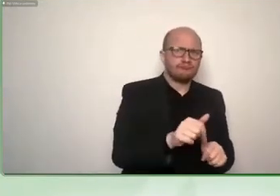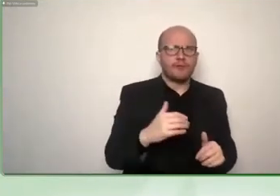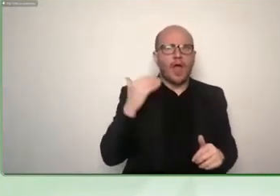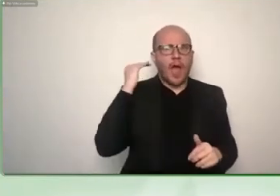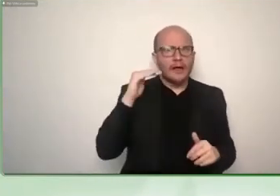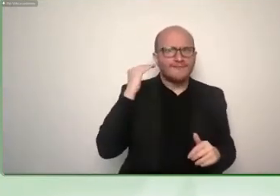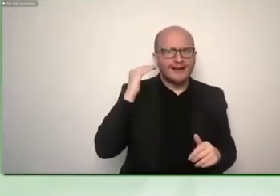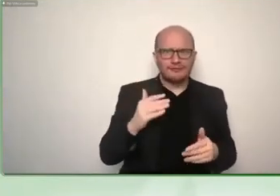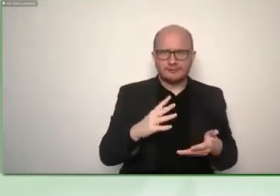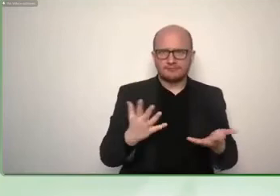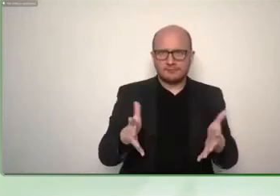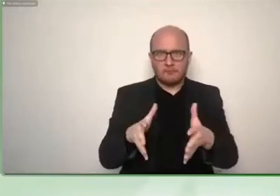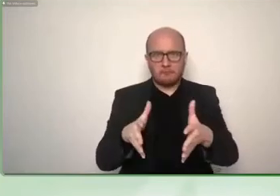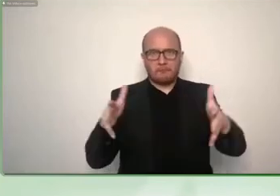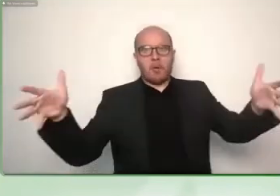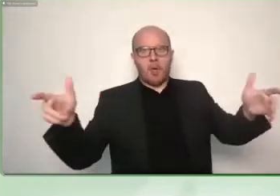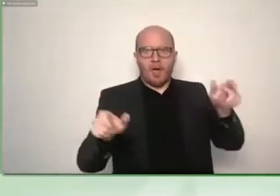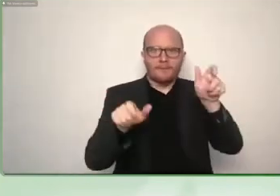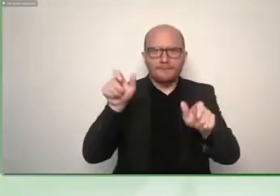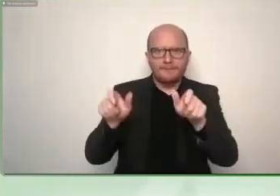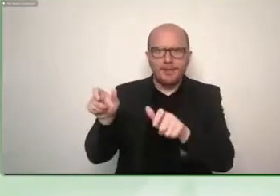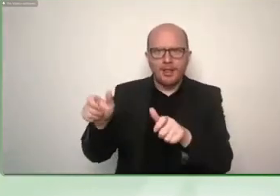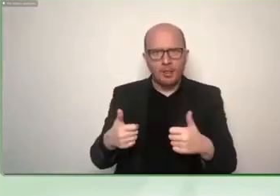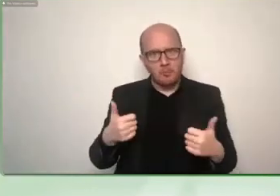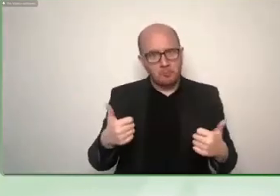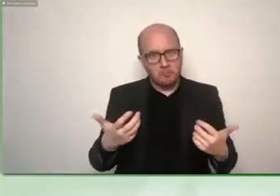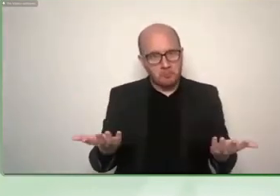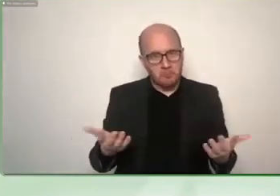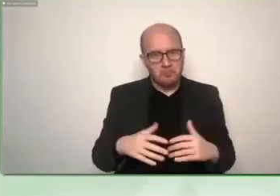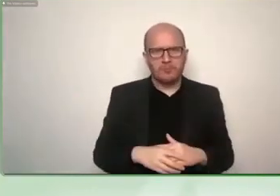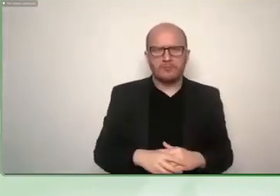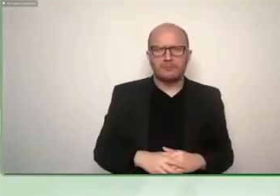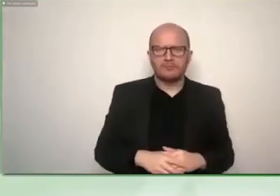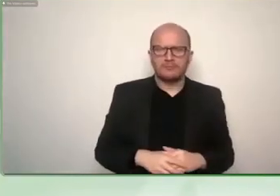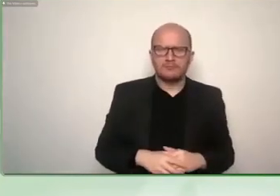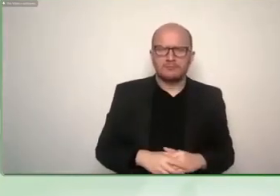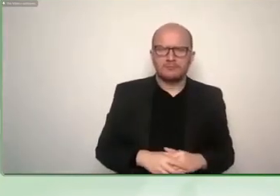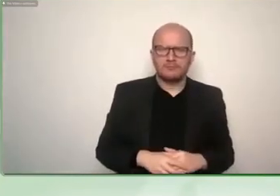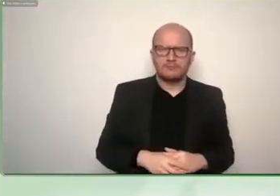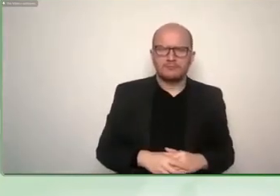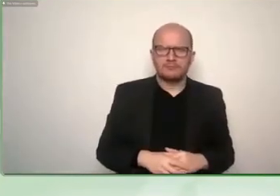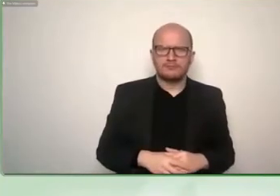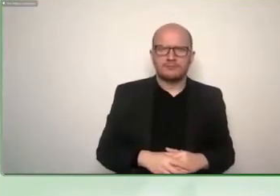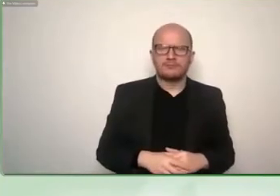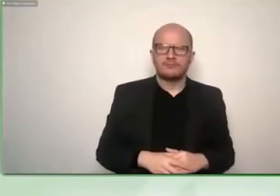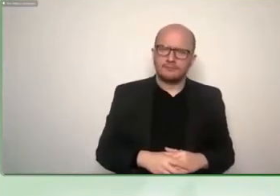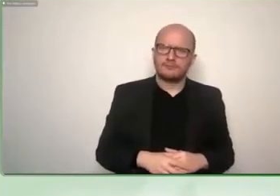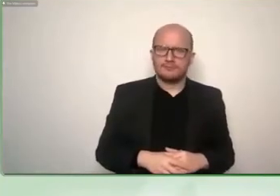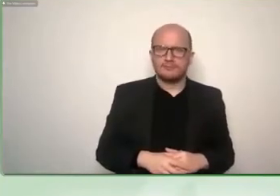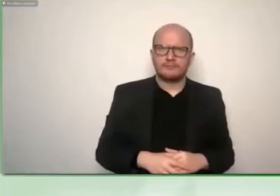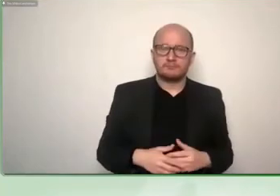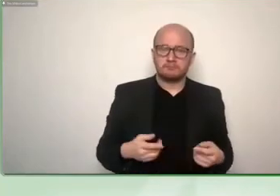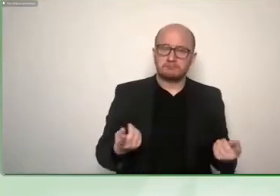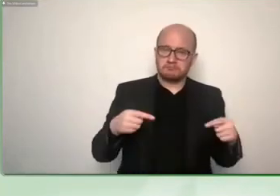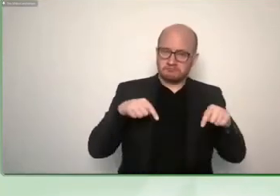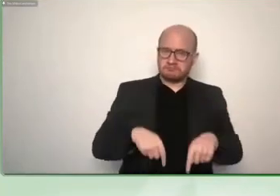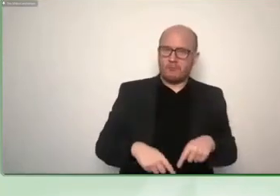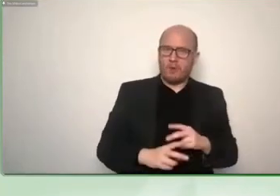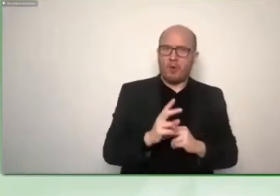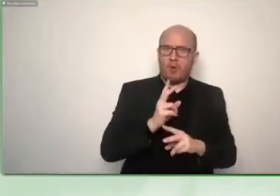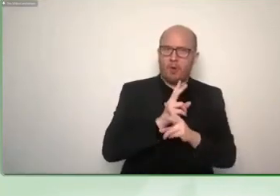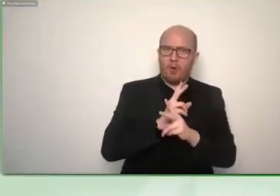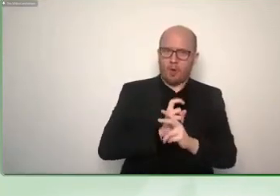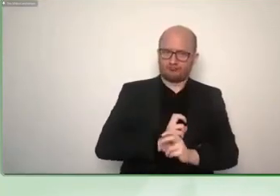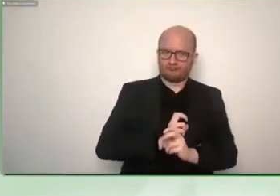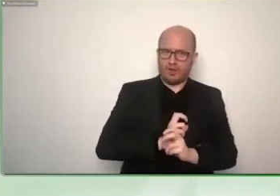see um whether people for example in austria where we are uh willing